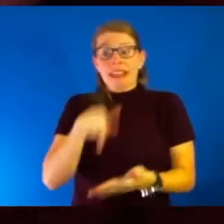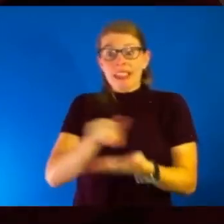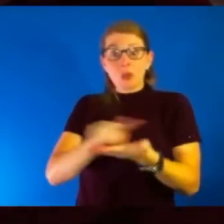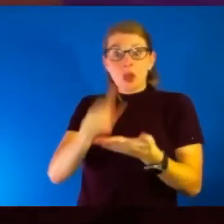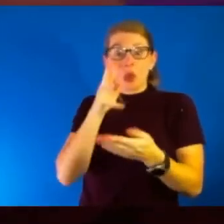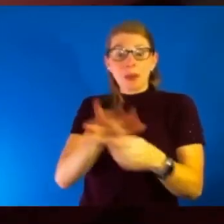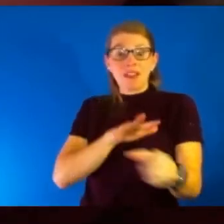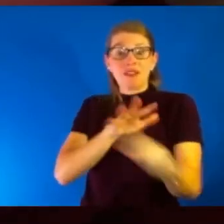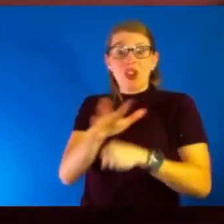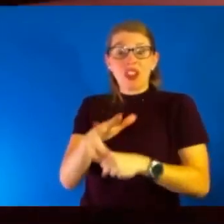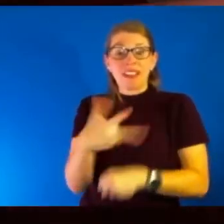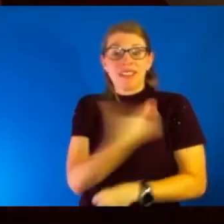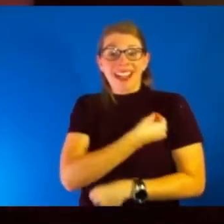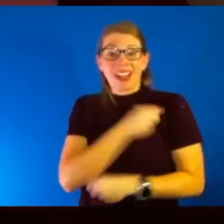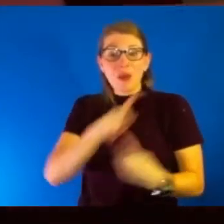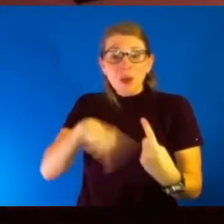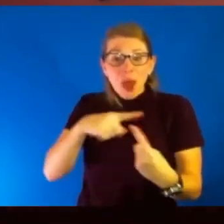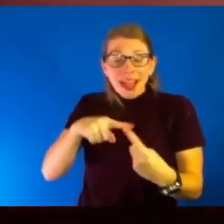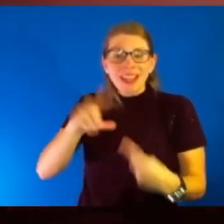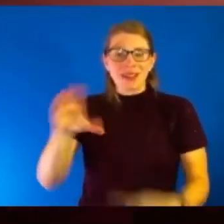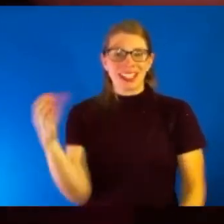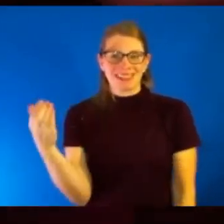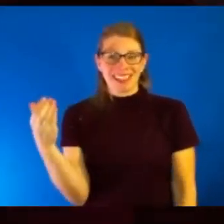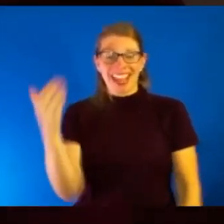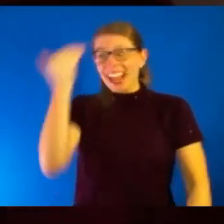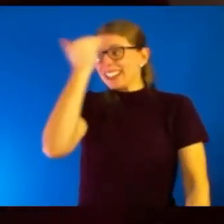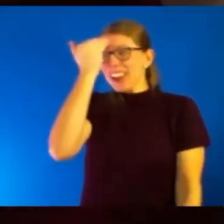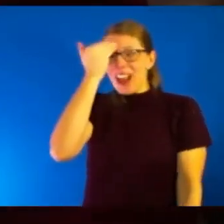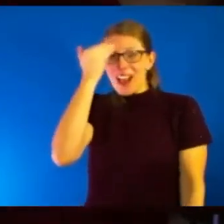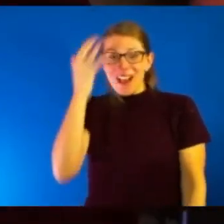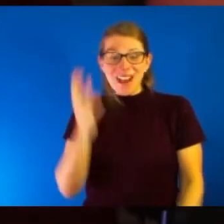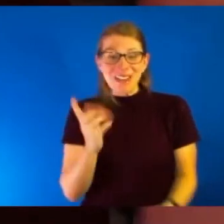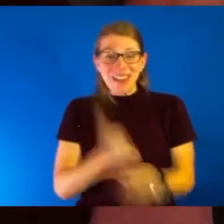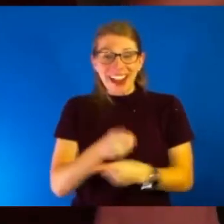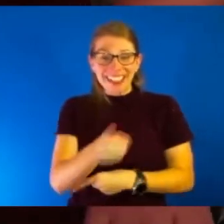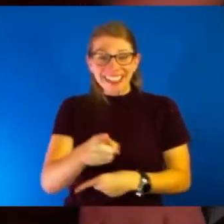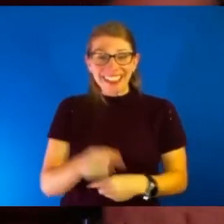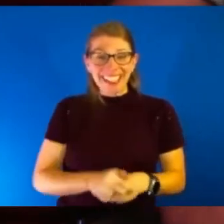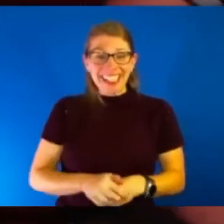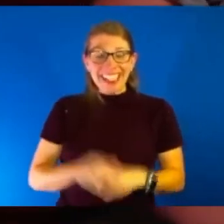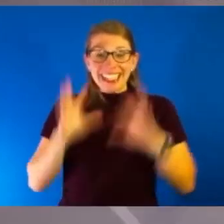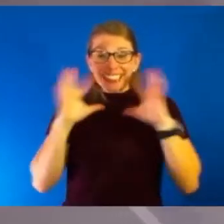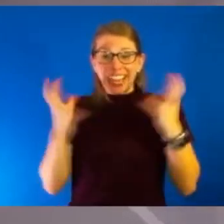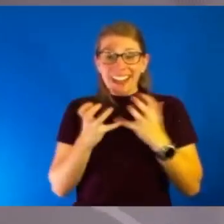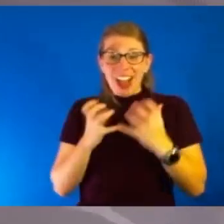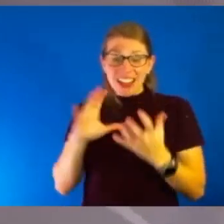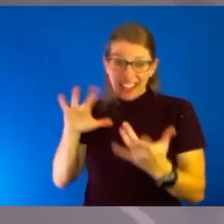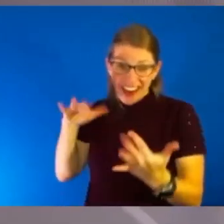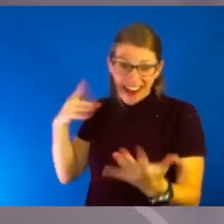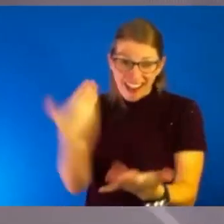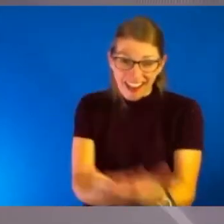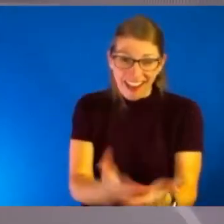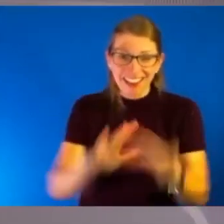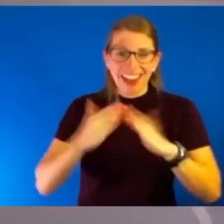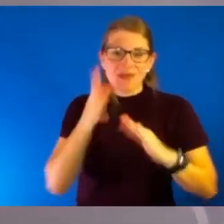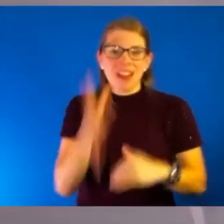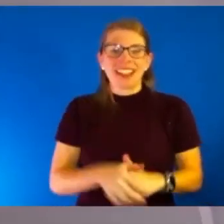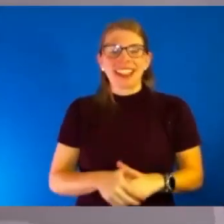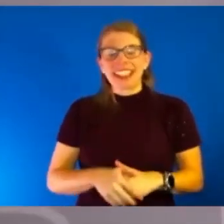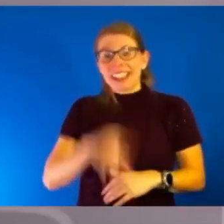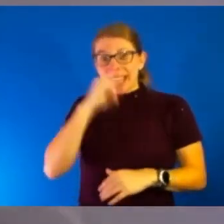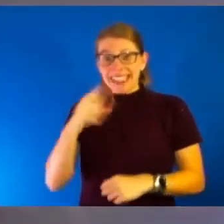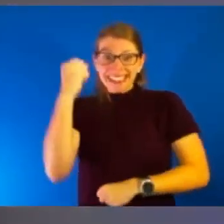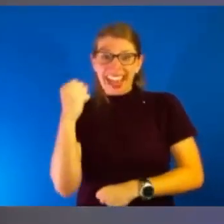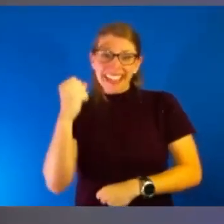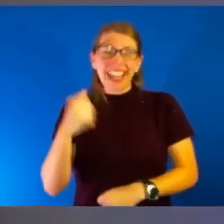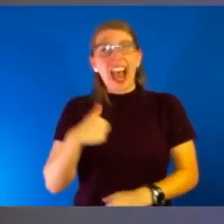Christmas. So we can, I know. I know that's right. Santa Claus is coming to town. Let's do it. I'm sure kids are like, yes, I really would love a shot